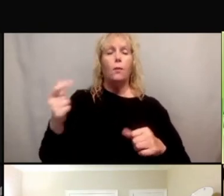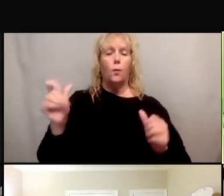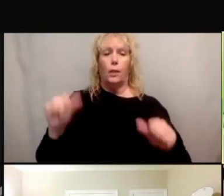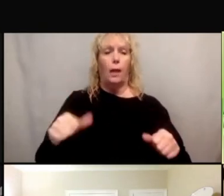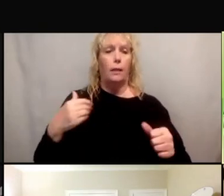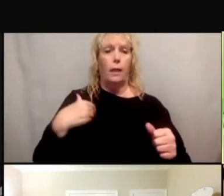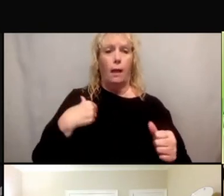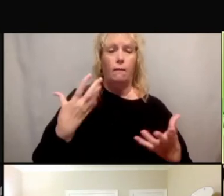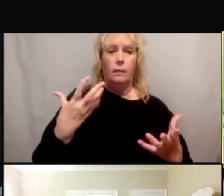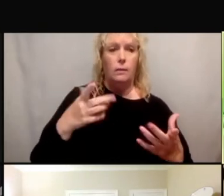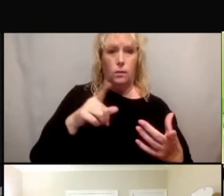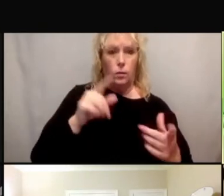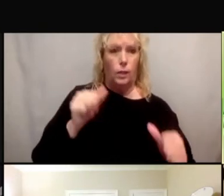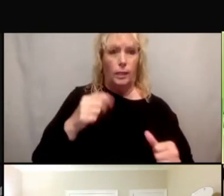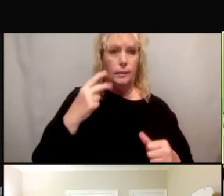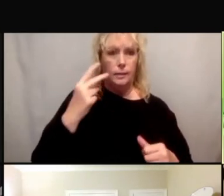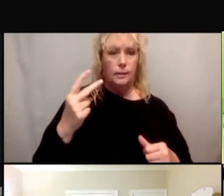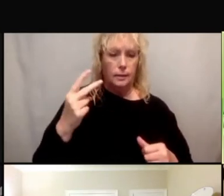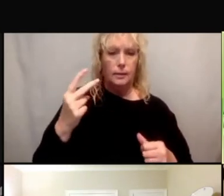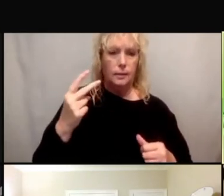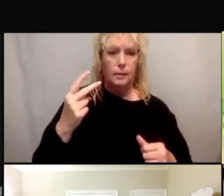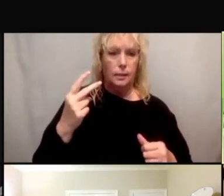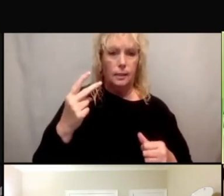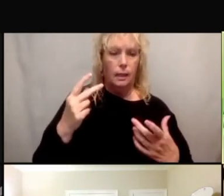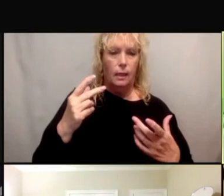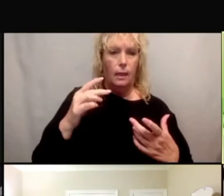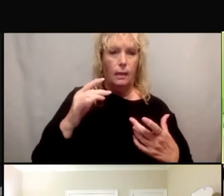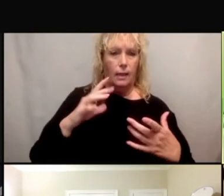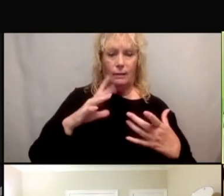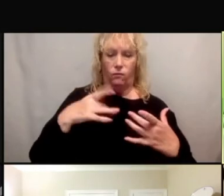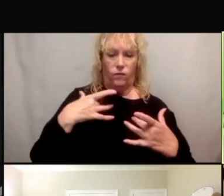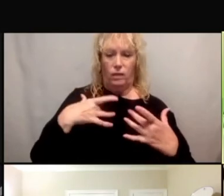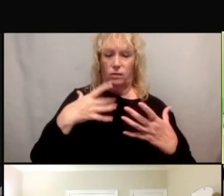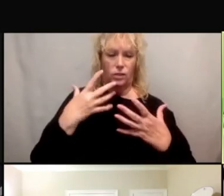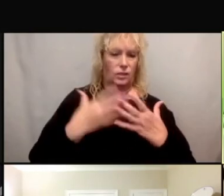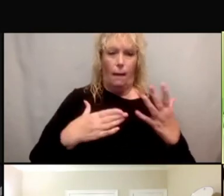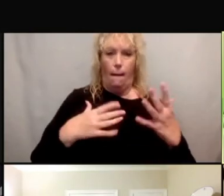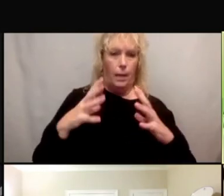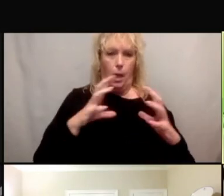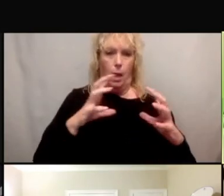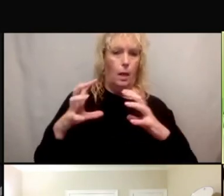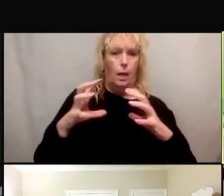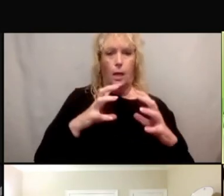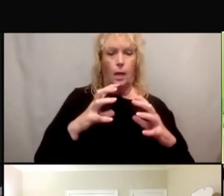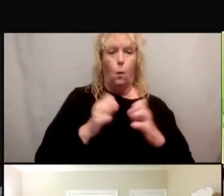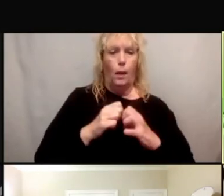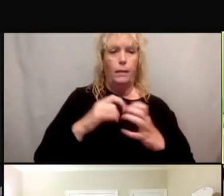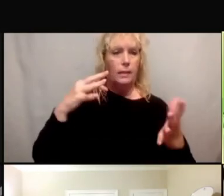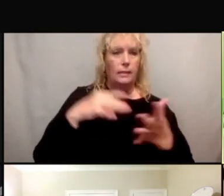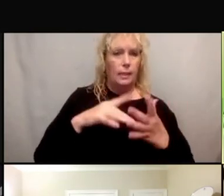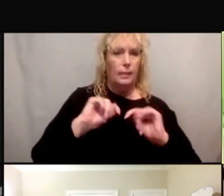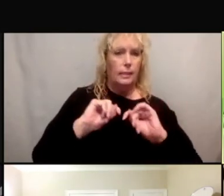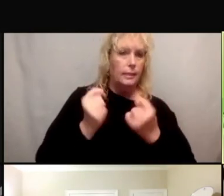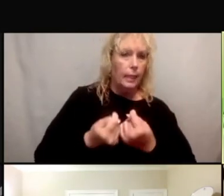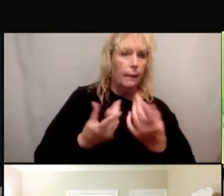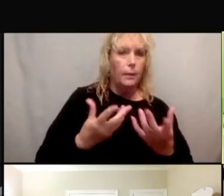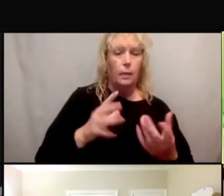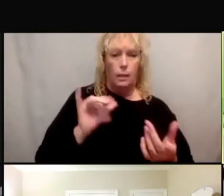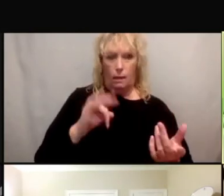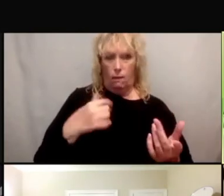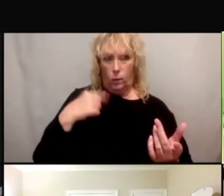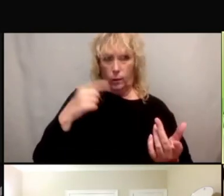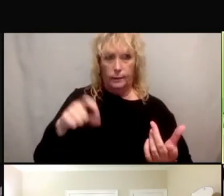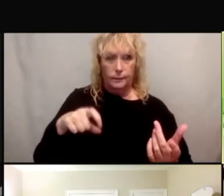we're seeing angst at the study team level that there's concern that, you know, if we need to focus